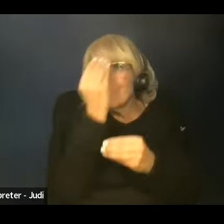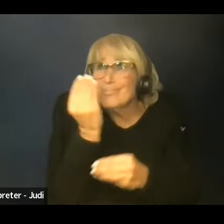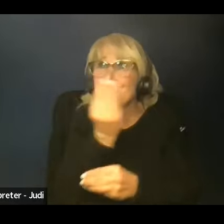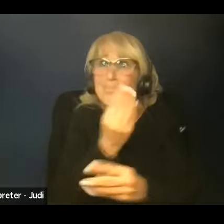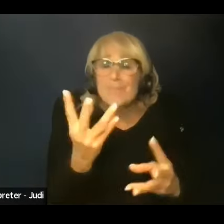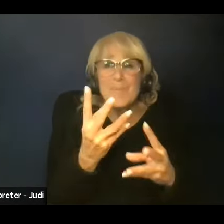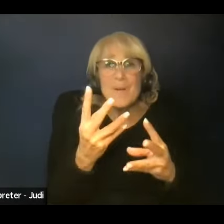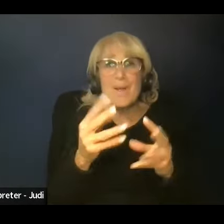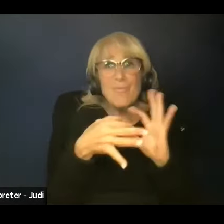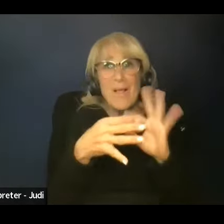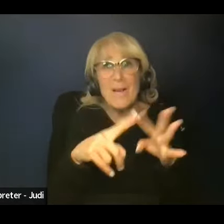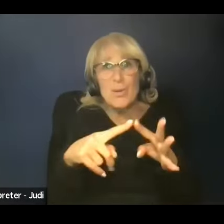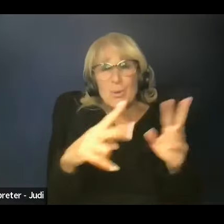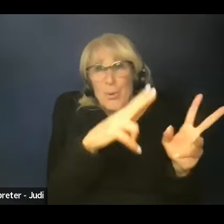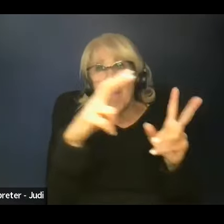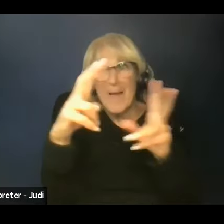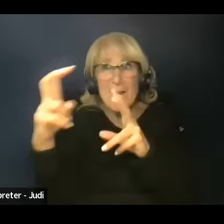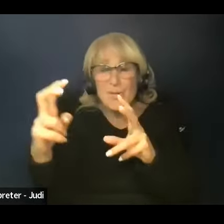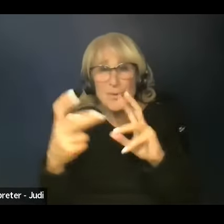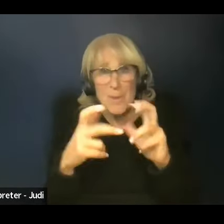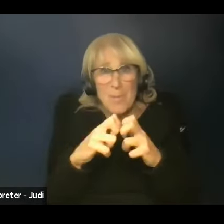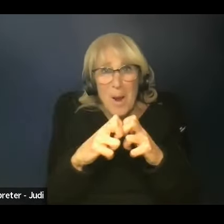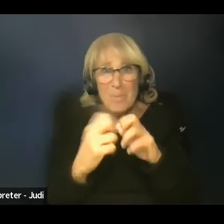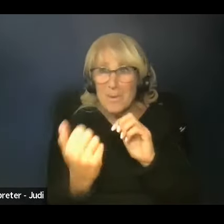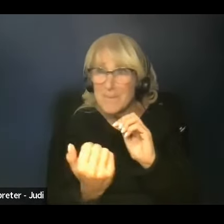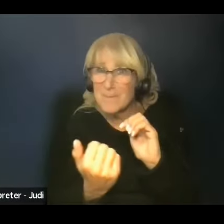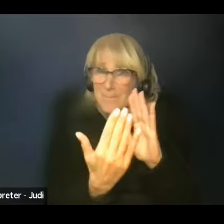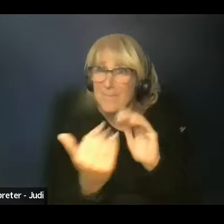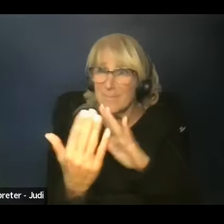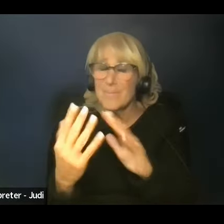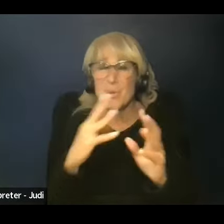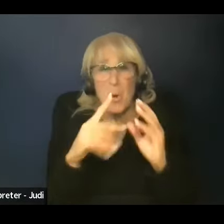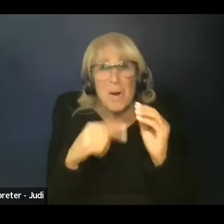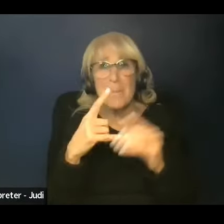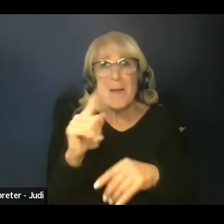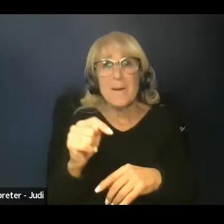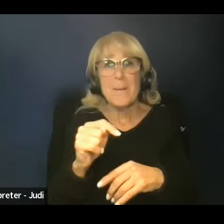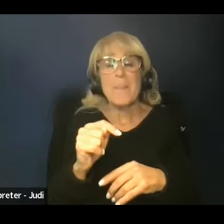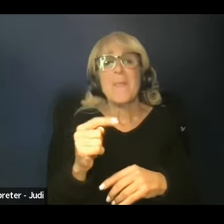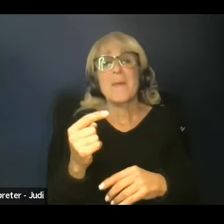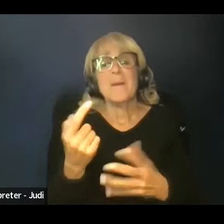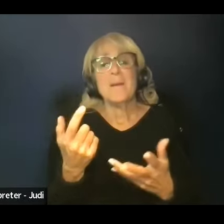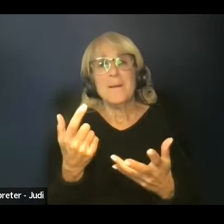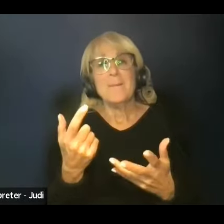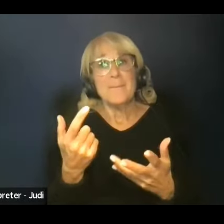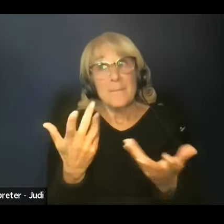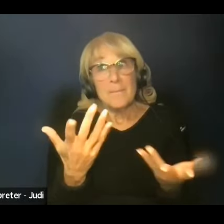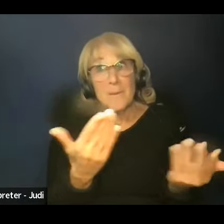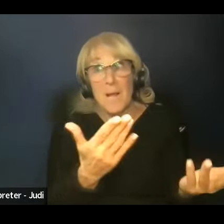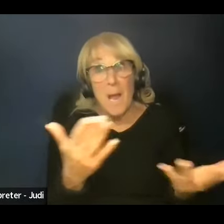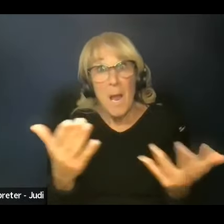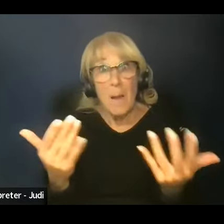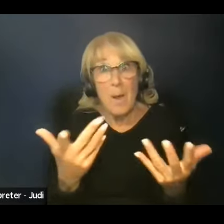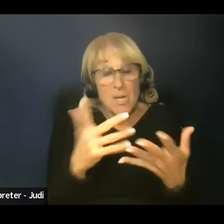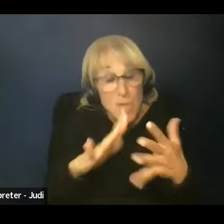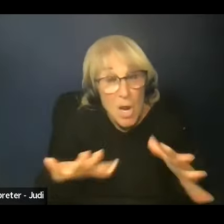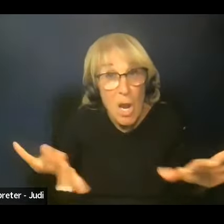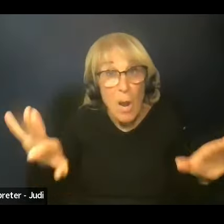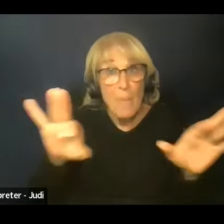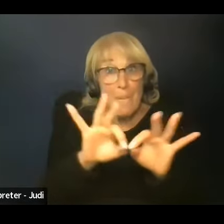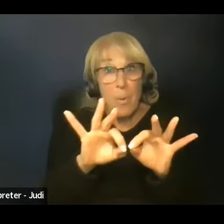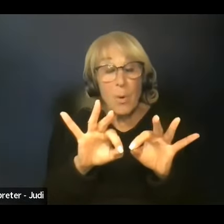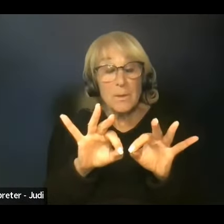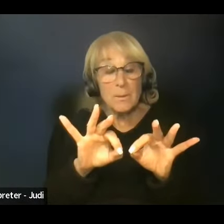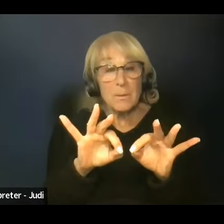issues. But at the end of the day, my, what I was thinking is like, let's get real with the situations that are happening in our communities